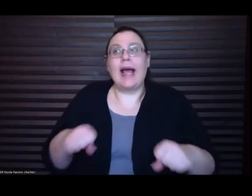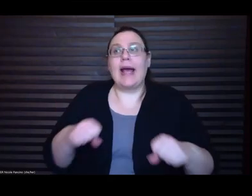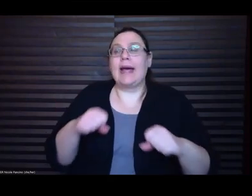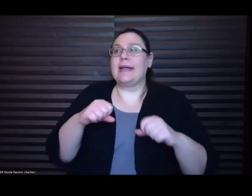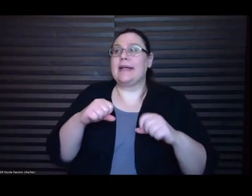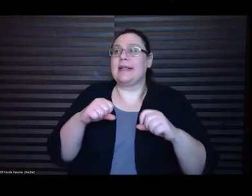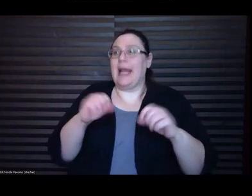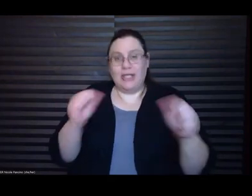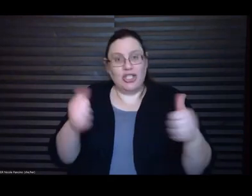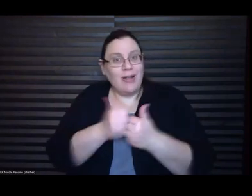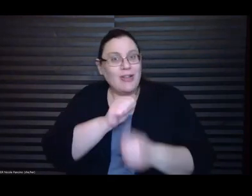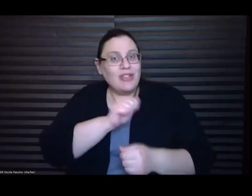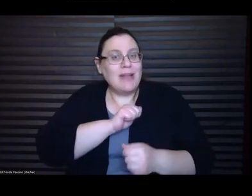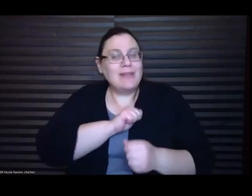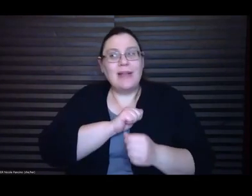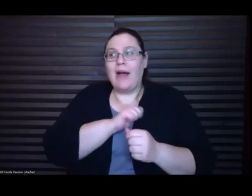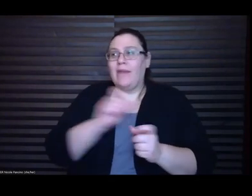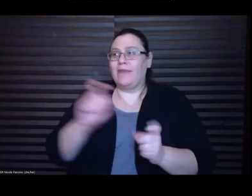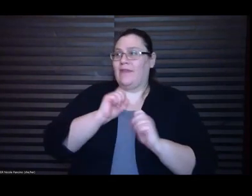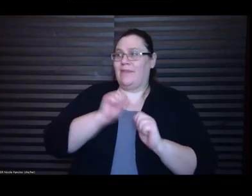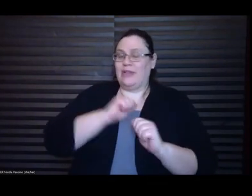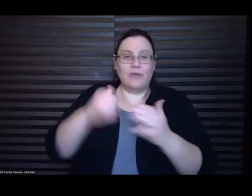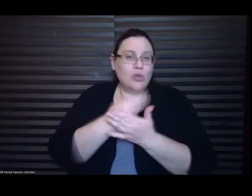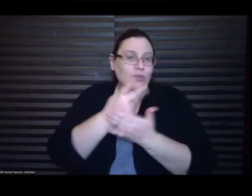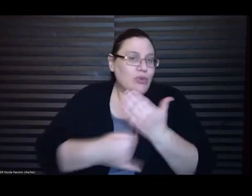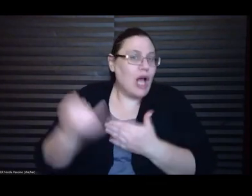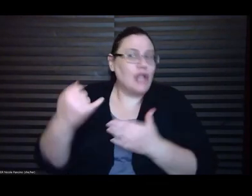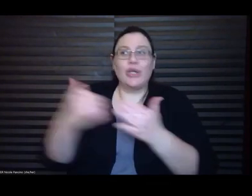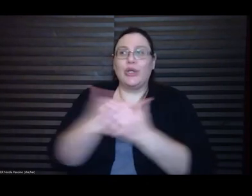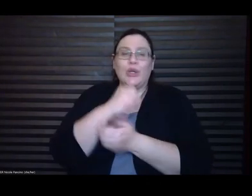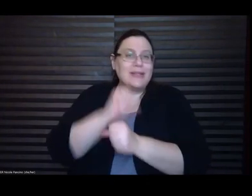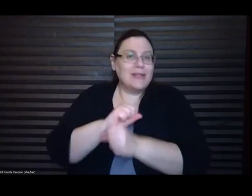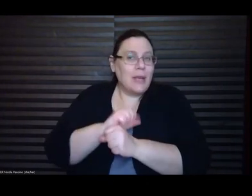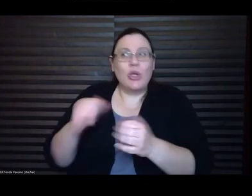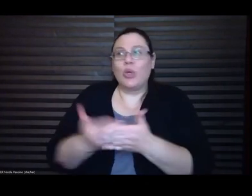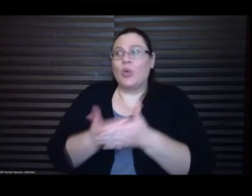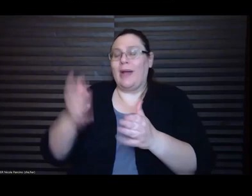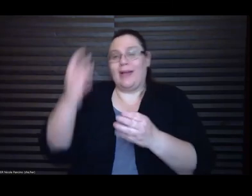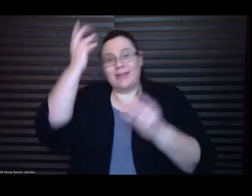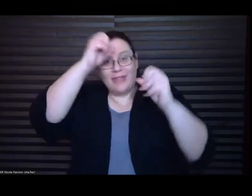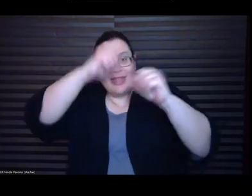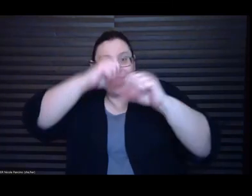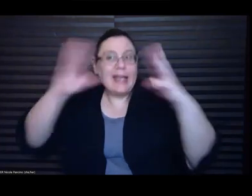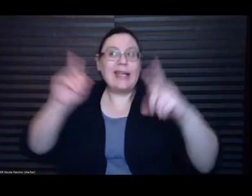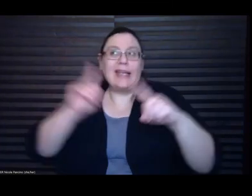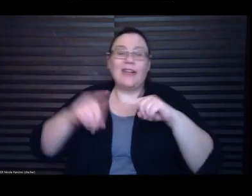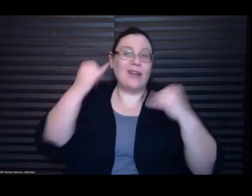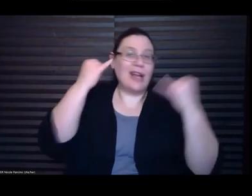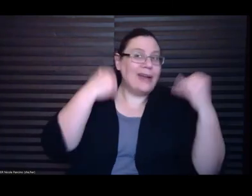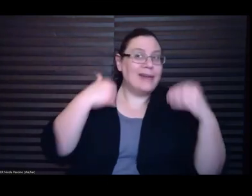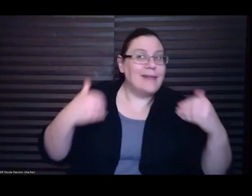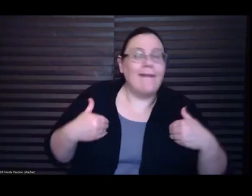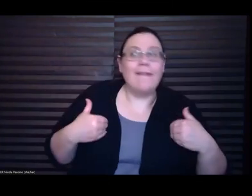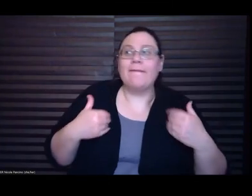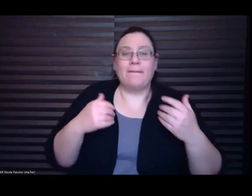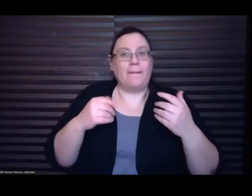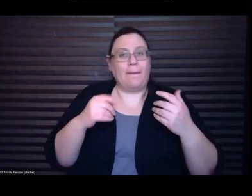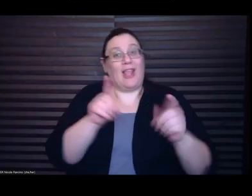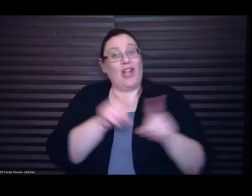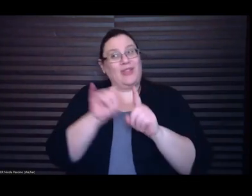and like new ways of thinking and like I have different ideas that I had and like you know this is also a book I mean it's funny reading from it now like I'm 35